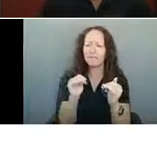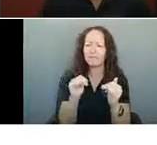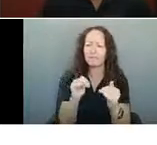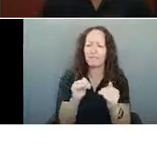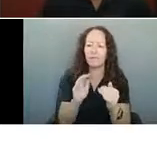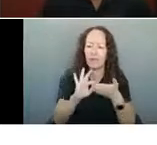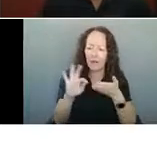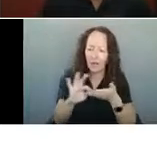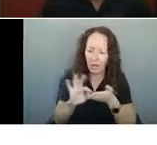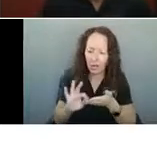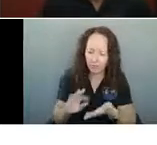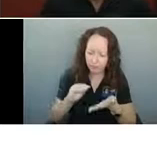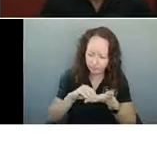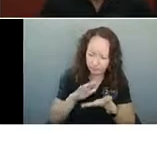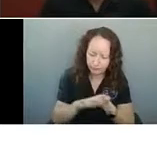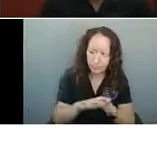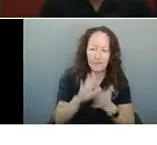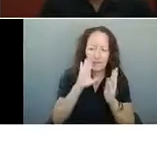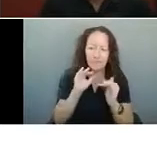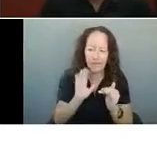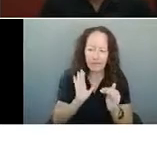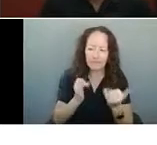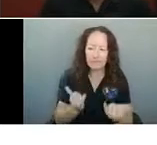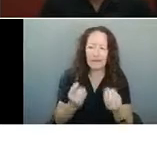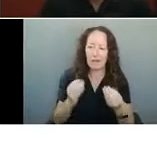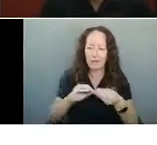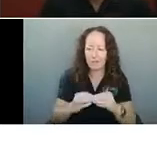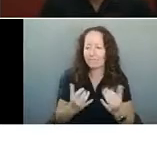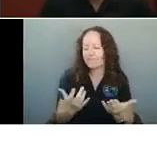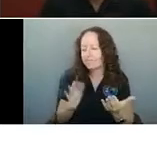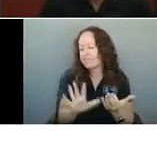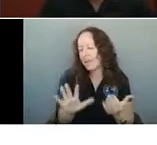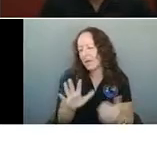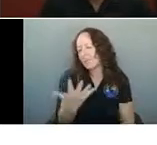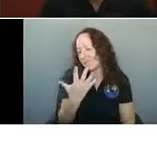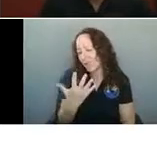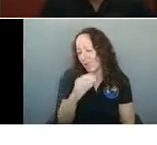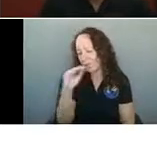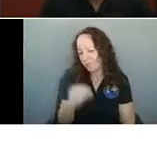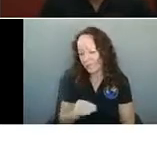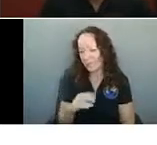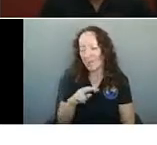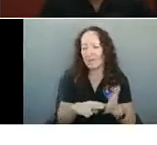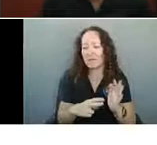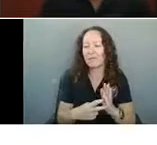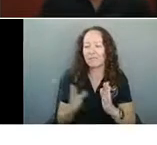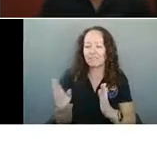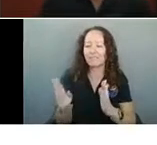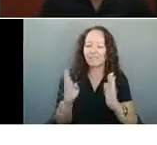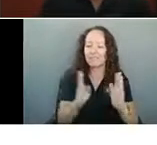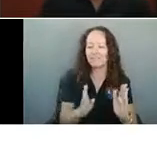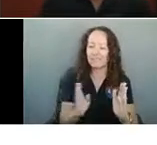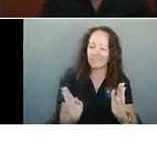website, we're still right up above that 5% marker, which is kind of bringing us down below into that minimal